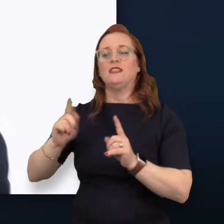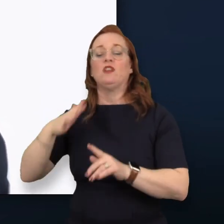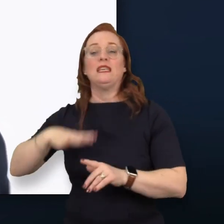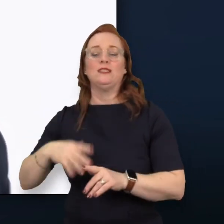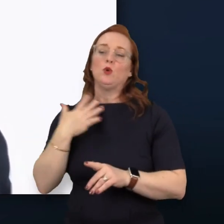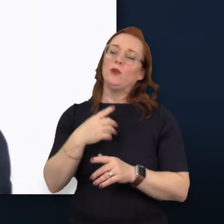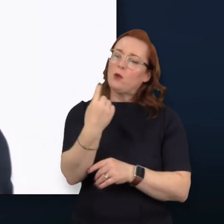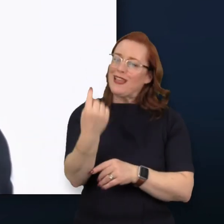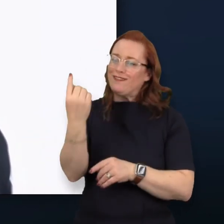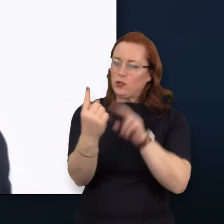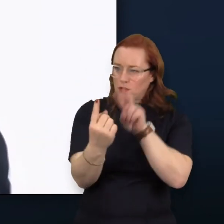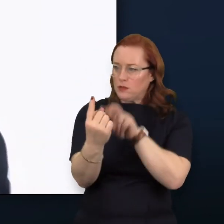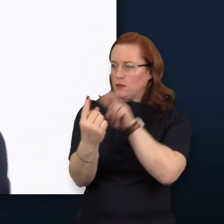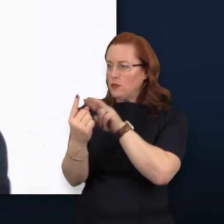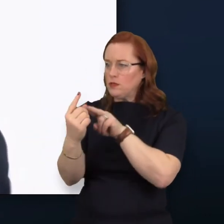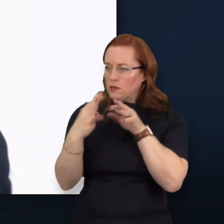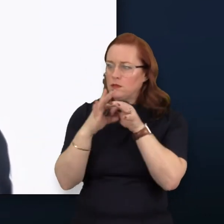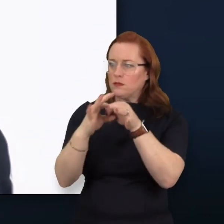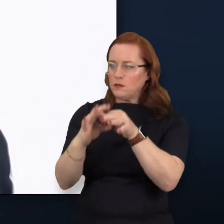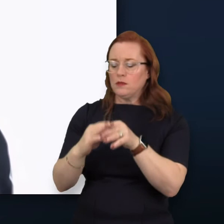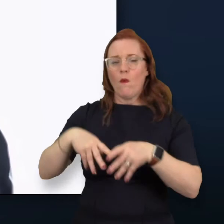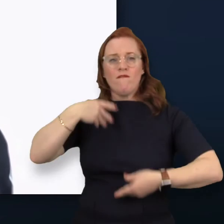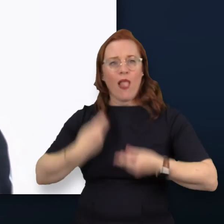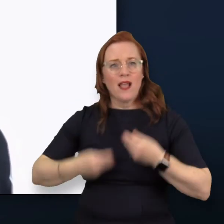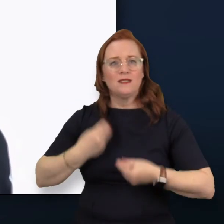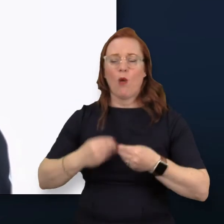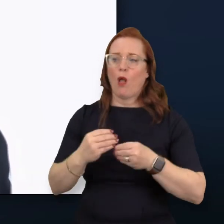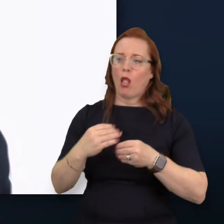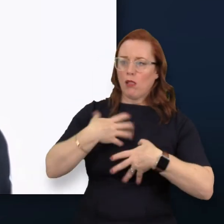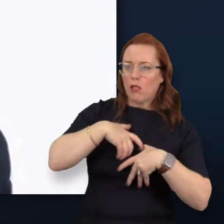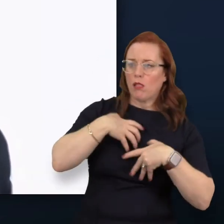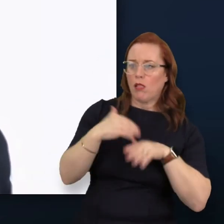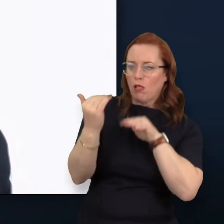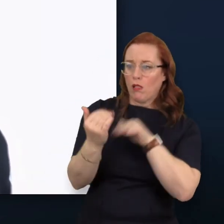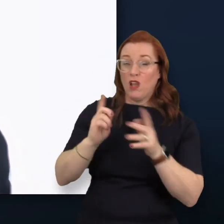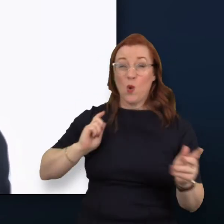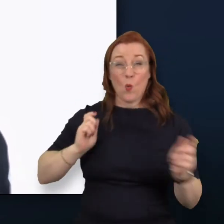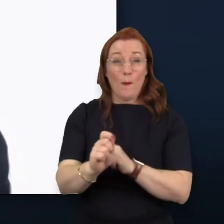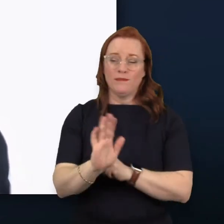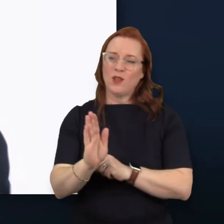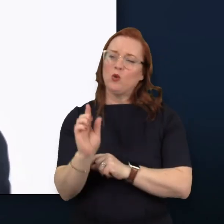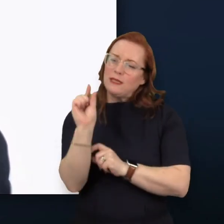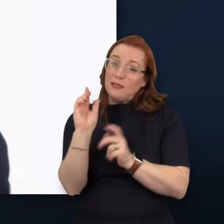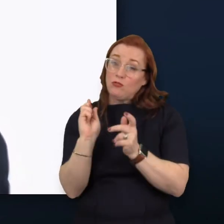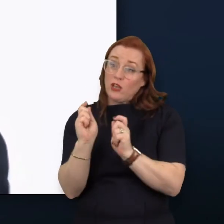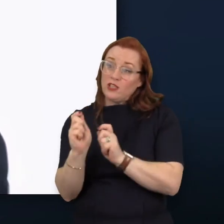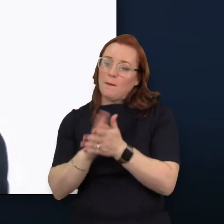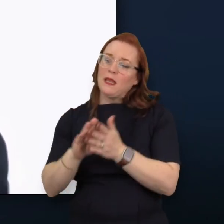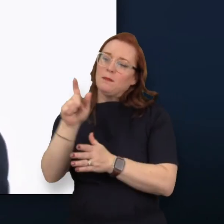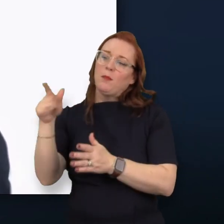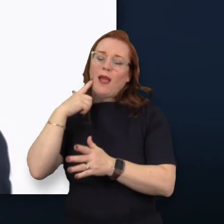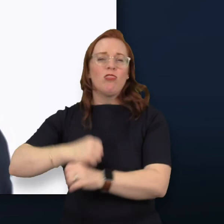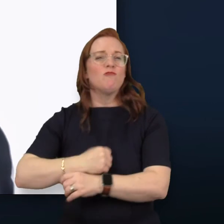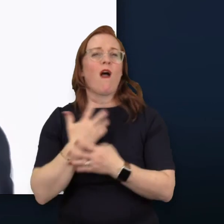the individual, being flexible and making often very minor adjustments that will enable people to thrive in the